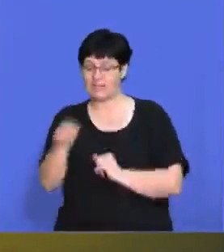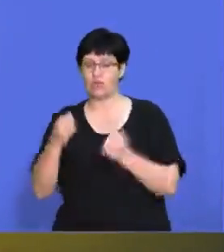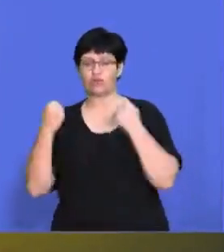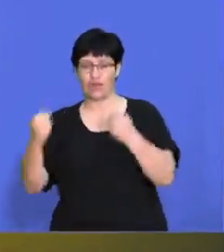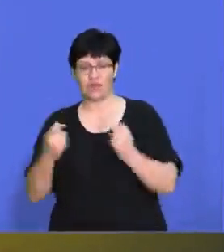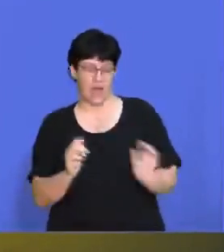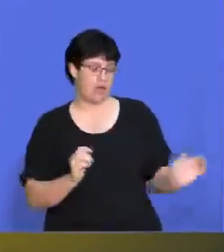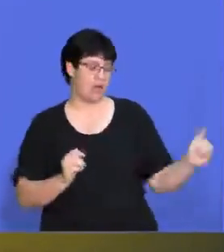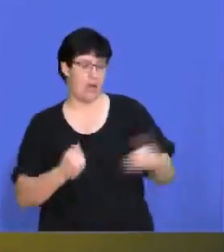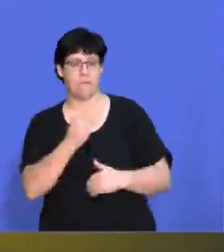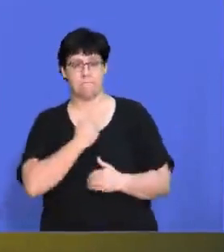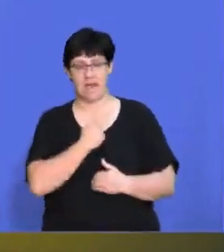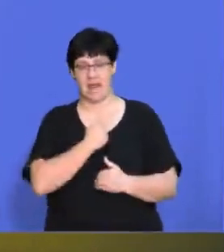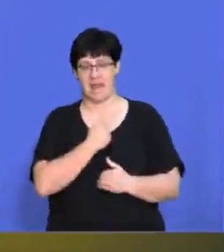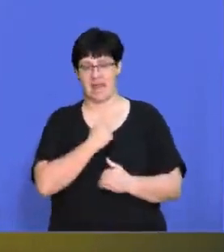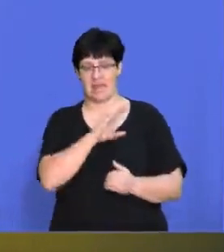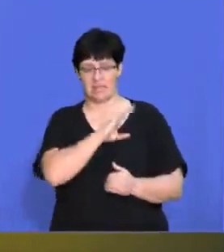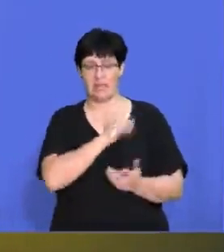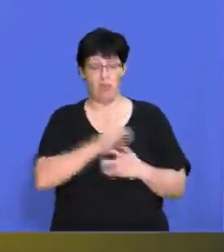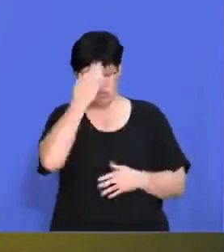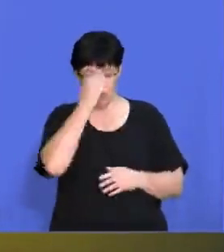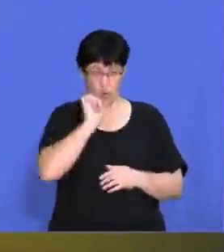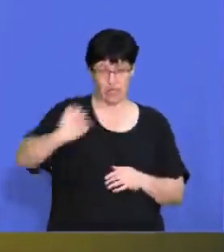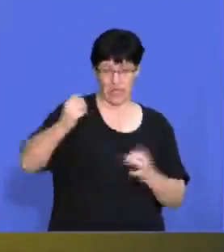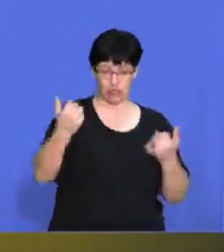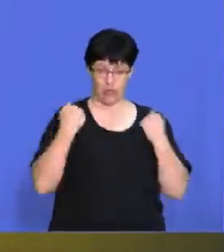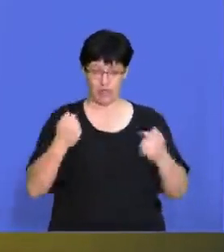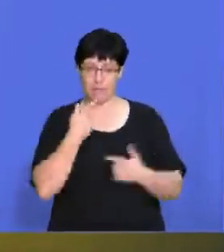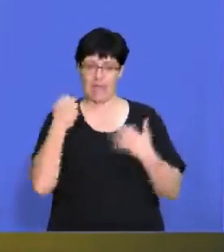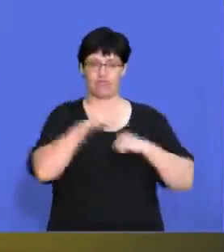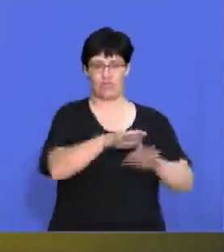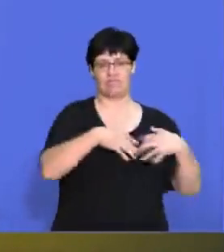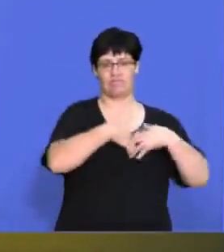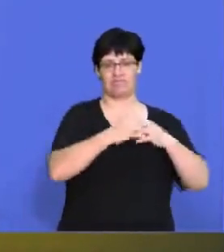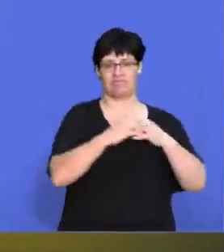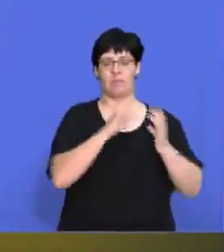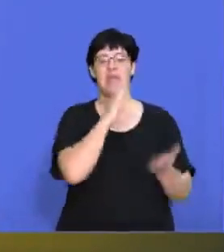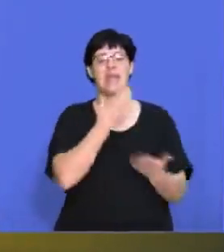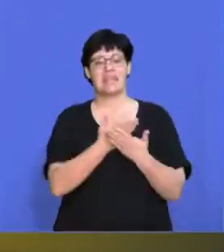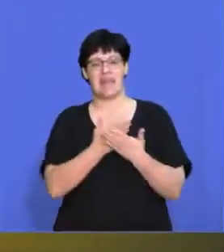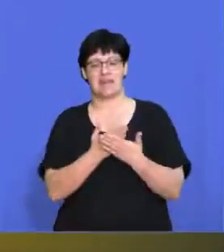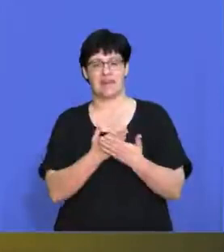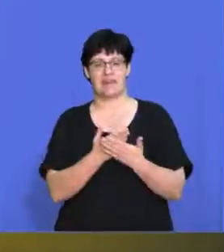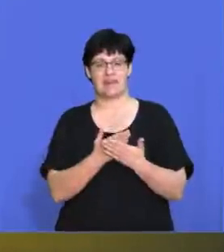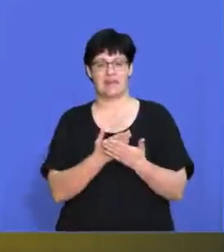strengths? Now, if I know what the strengths of my competitors are, I can come up a strategy in which I can maybe boost